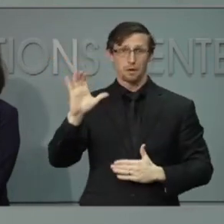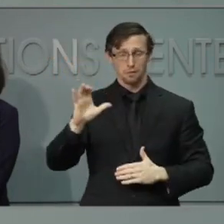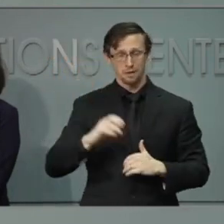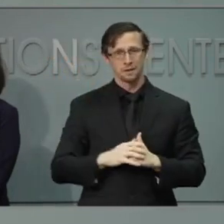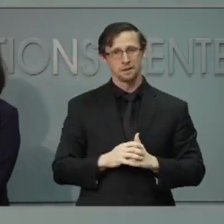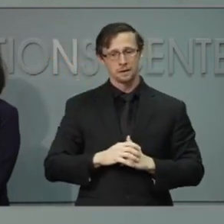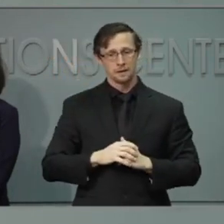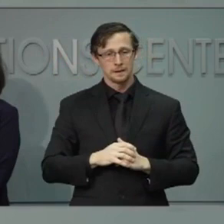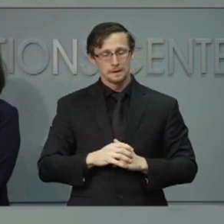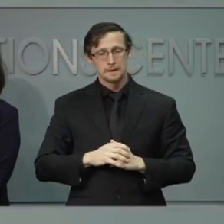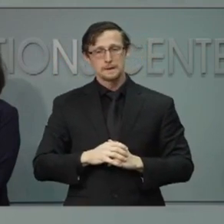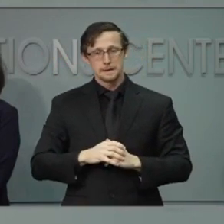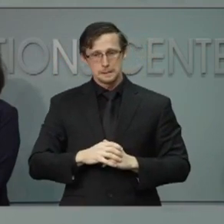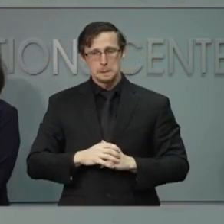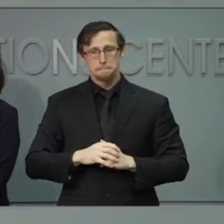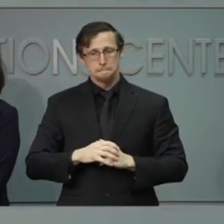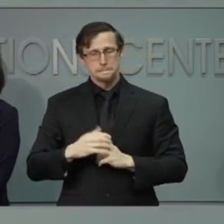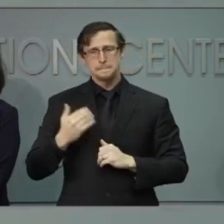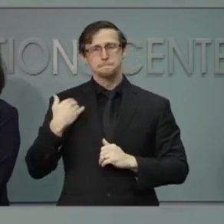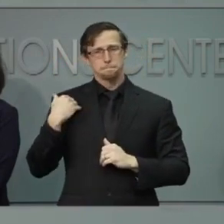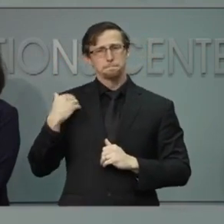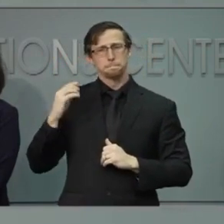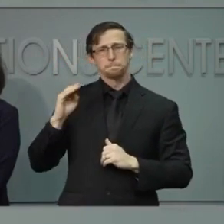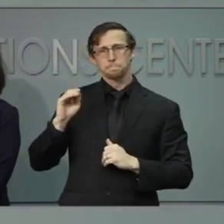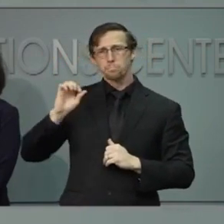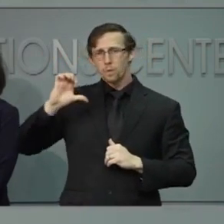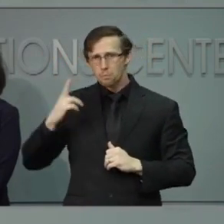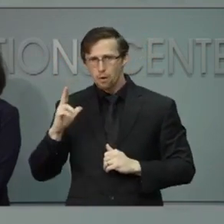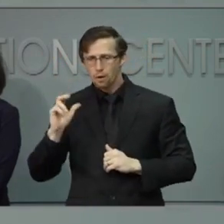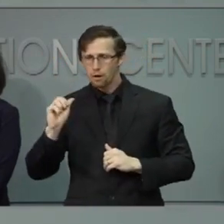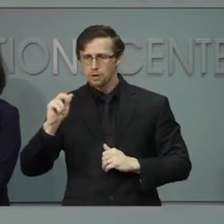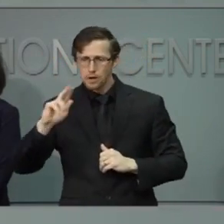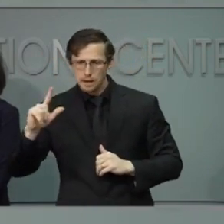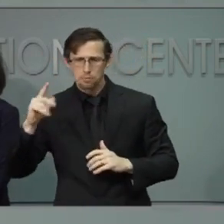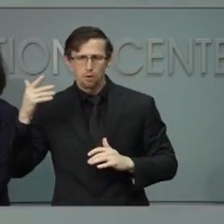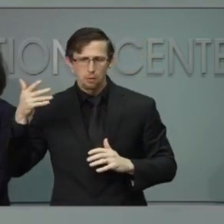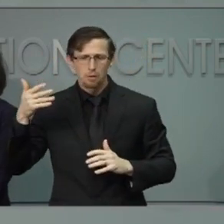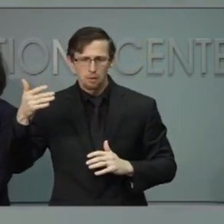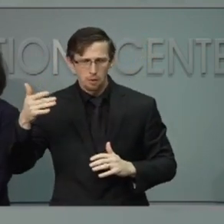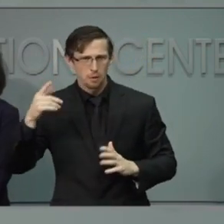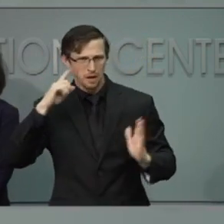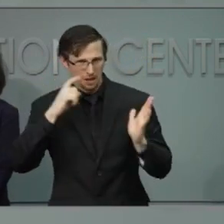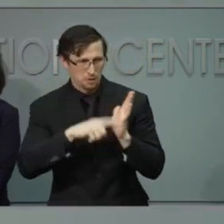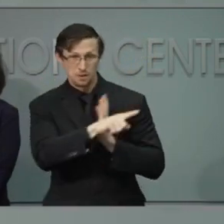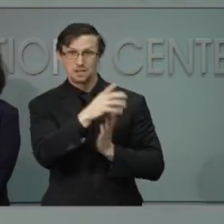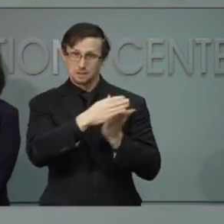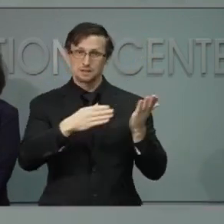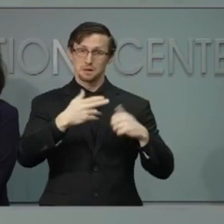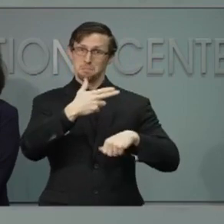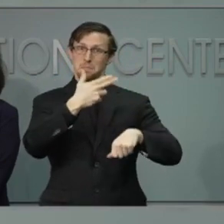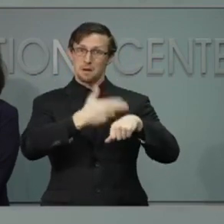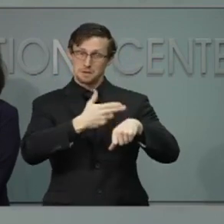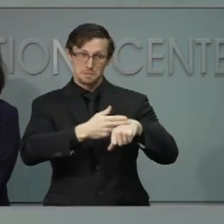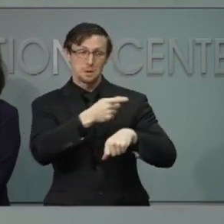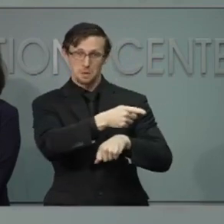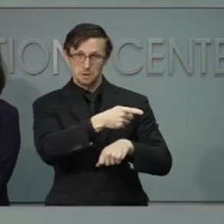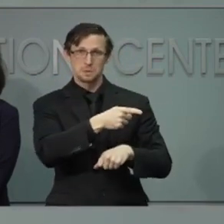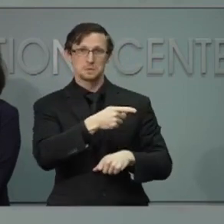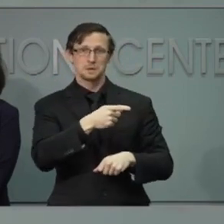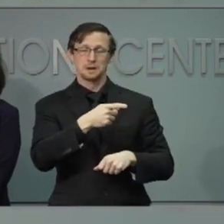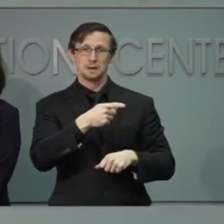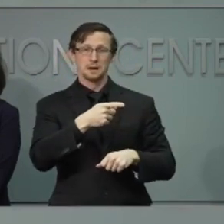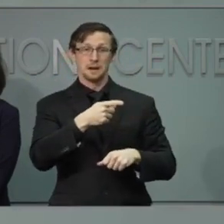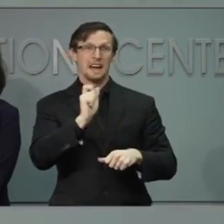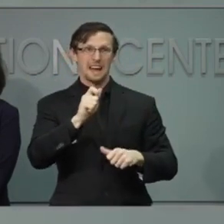learned a lot in March, April, May, June, when hospitals surged, eliminated elective